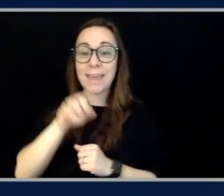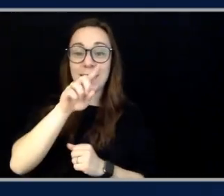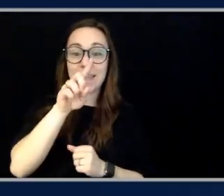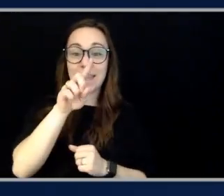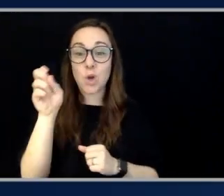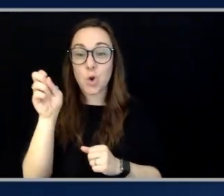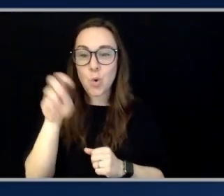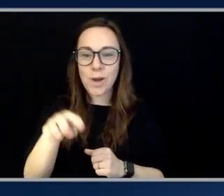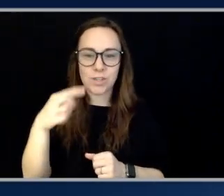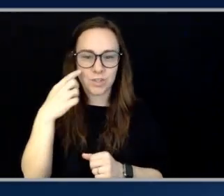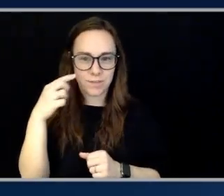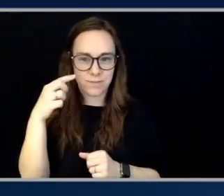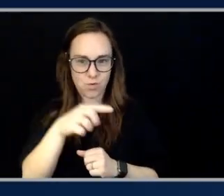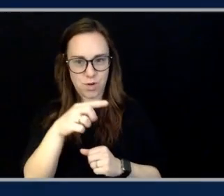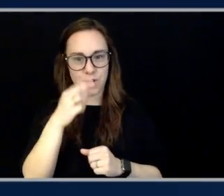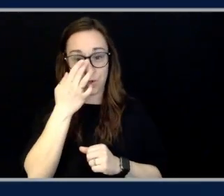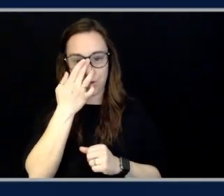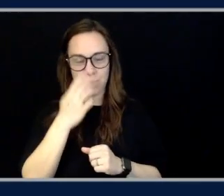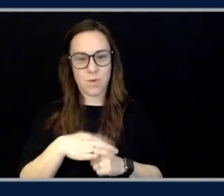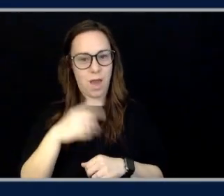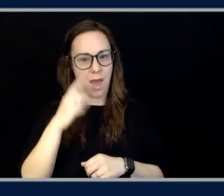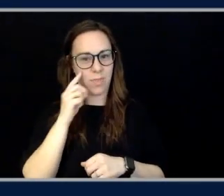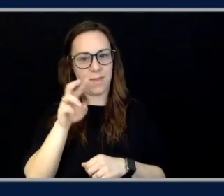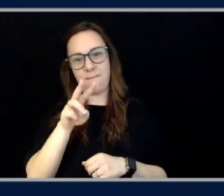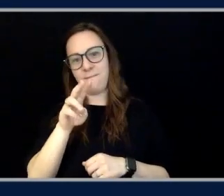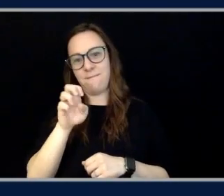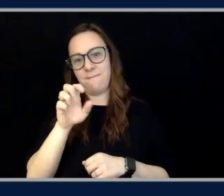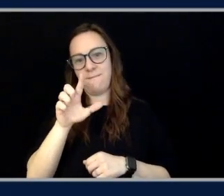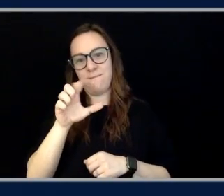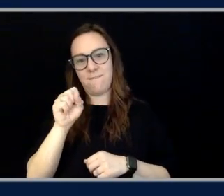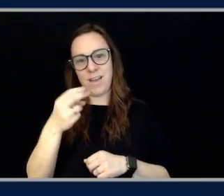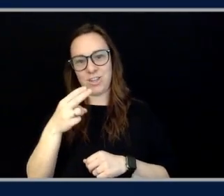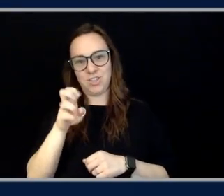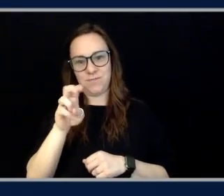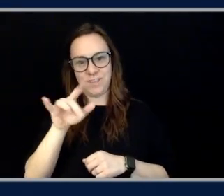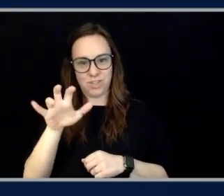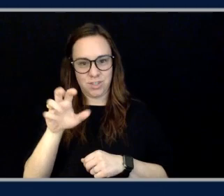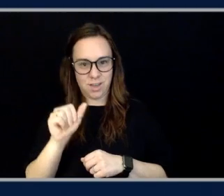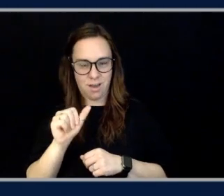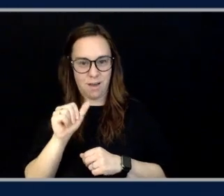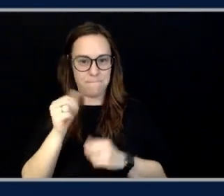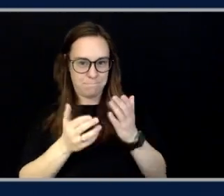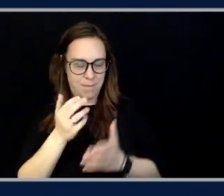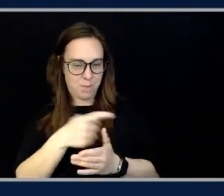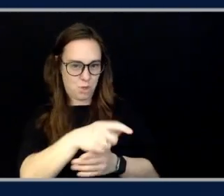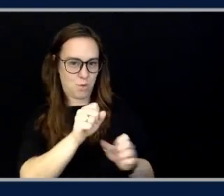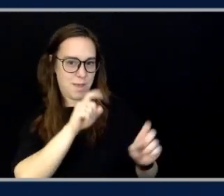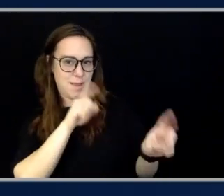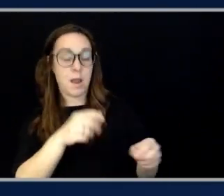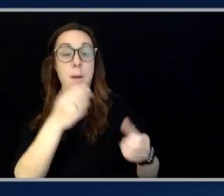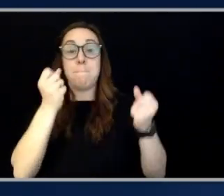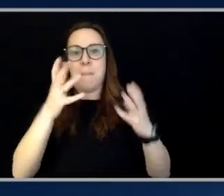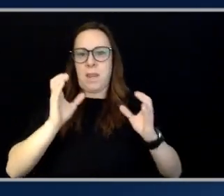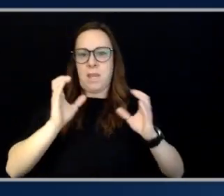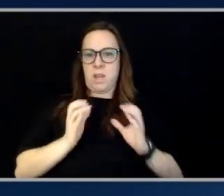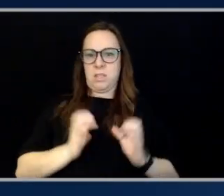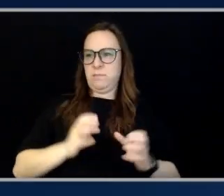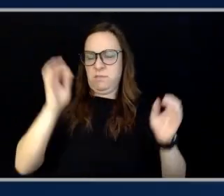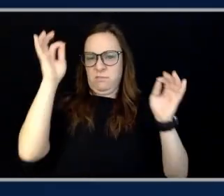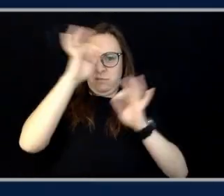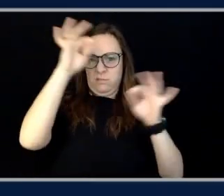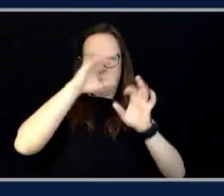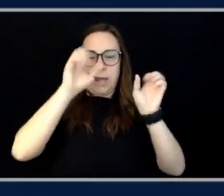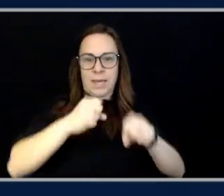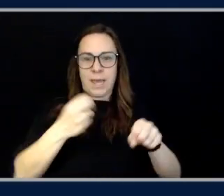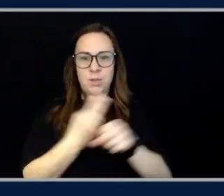And Vivesh also, I think this may fall into your domain as well. Many customers may not even understand that they can use more than one